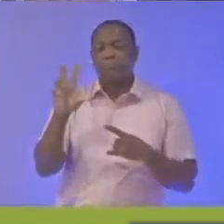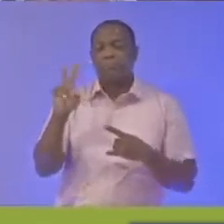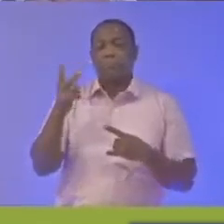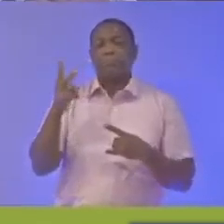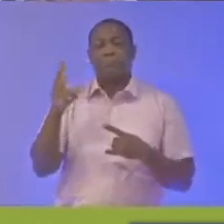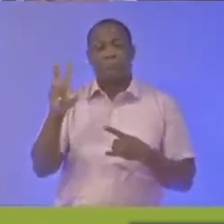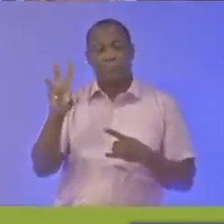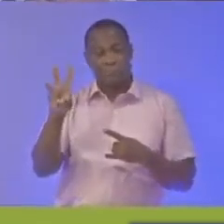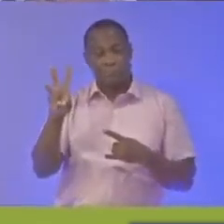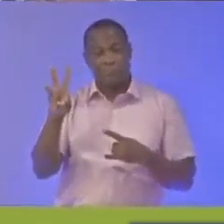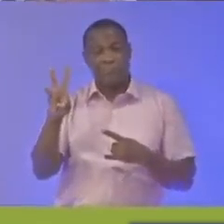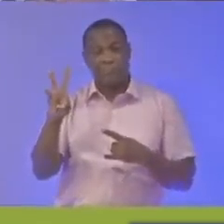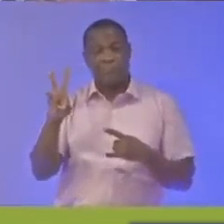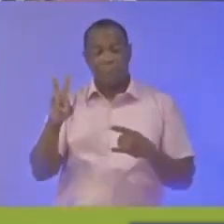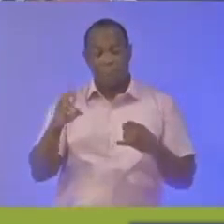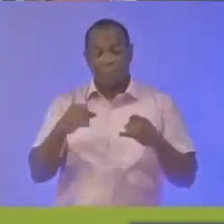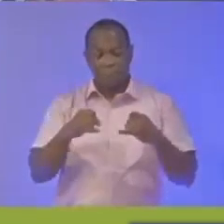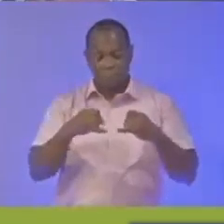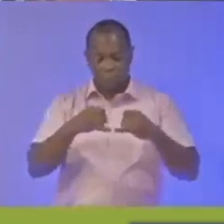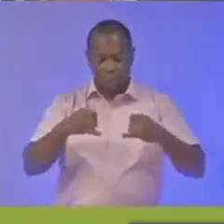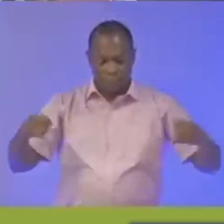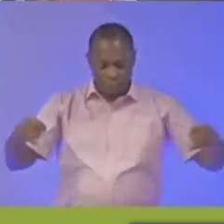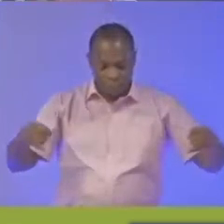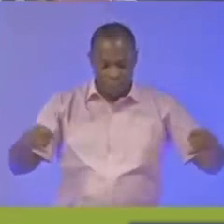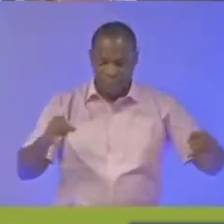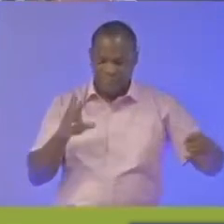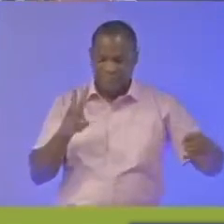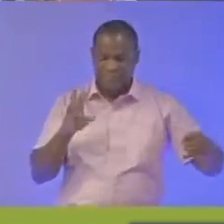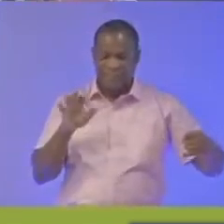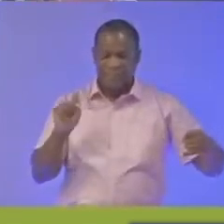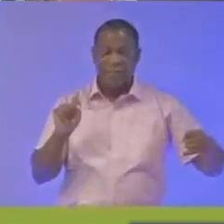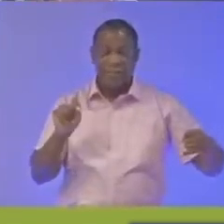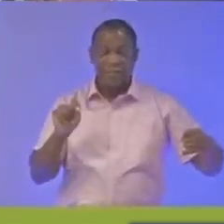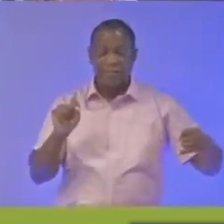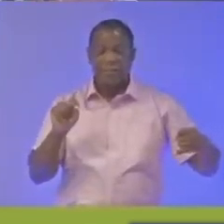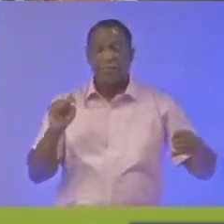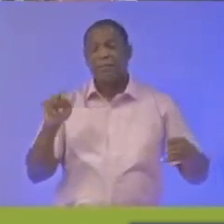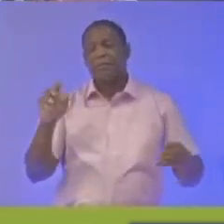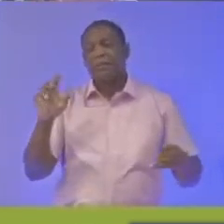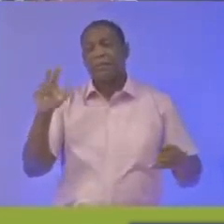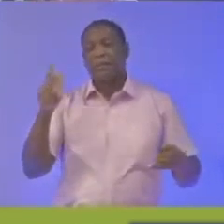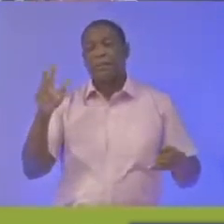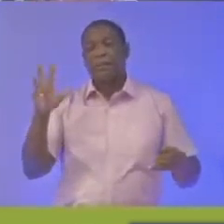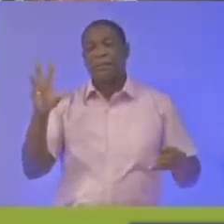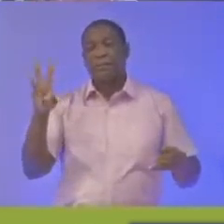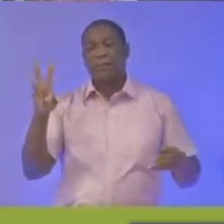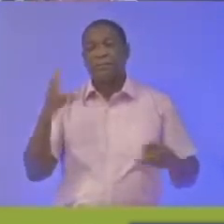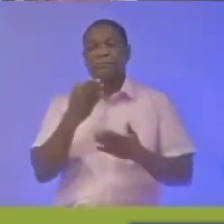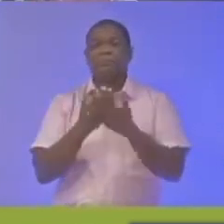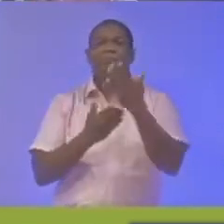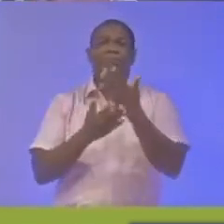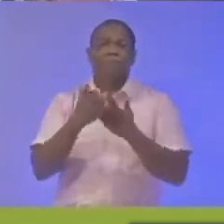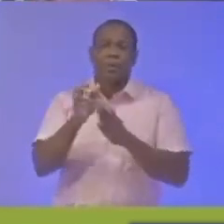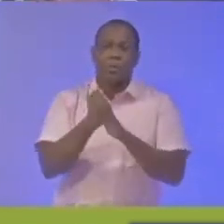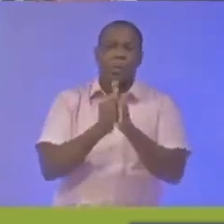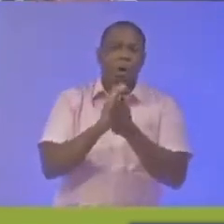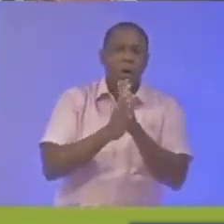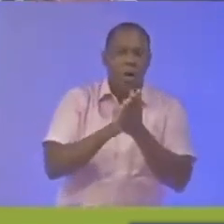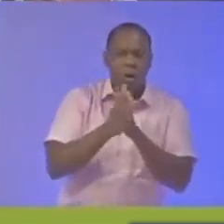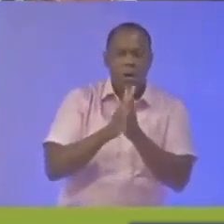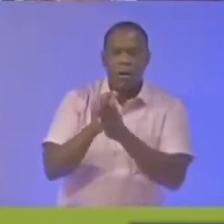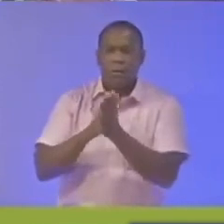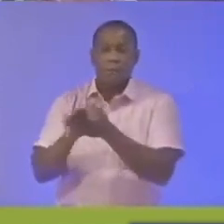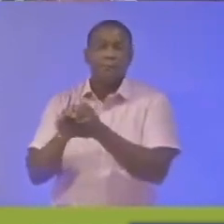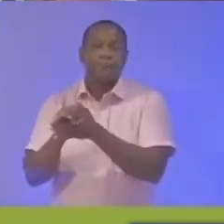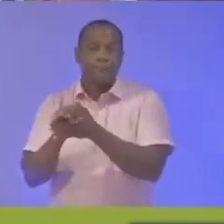watching your distance and washing your hands especially if you top objects that might be soiled for example even in the workplace you're looking